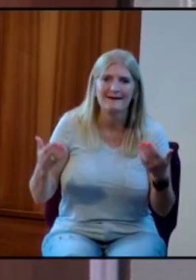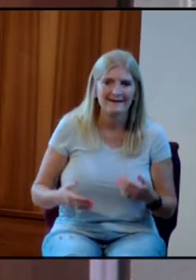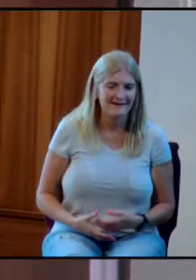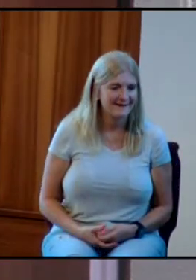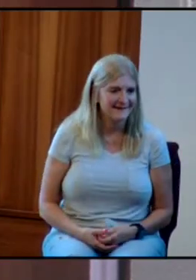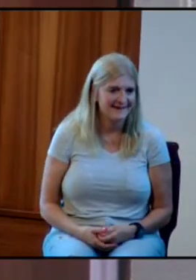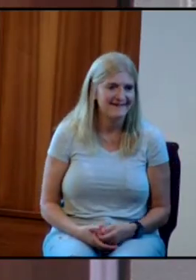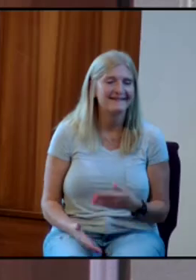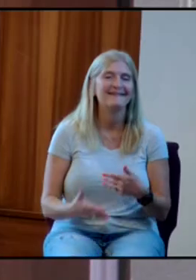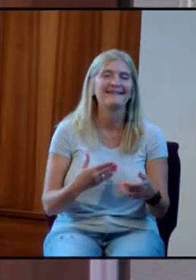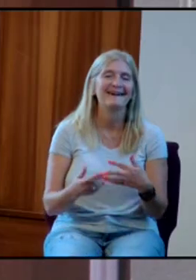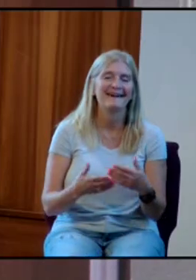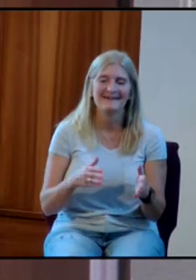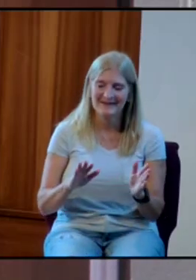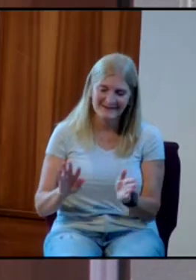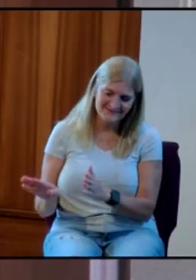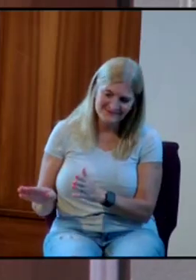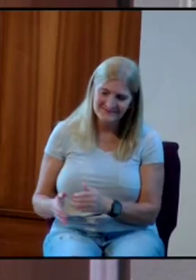All right.